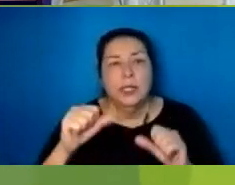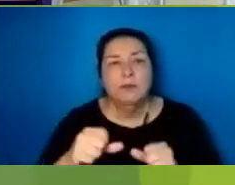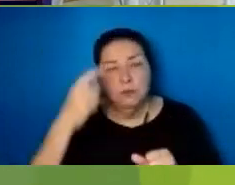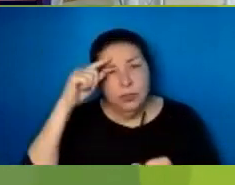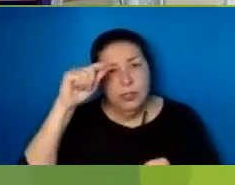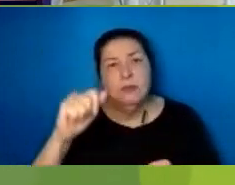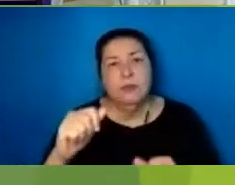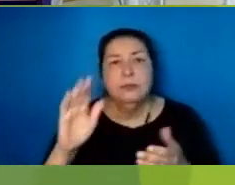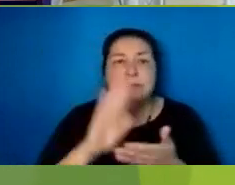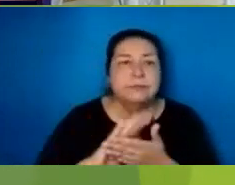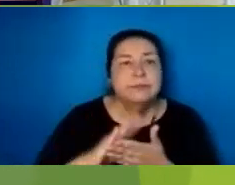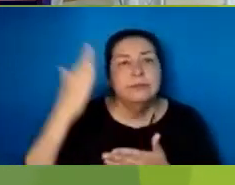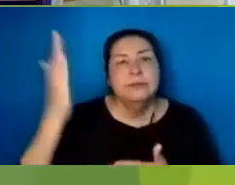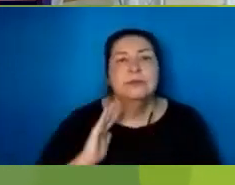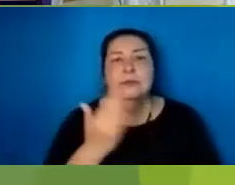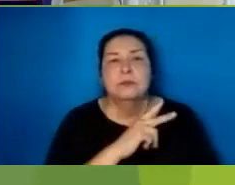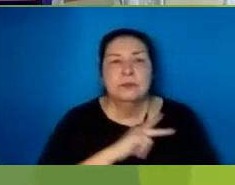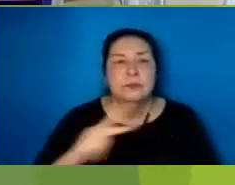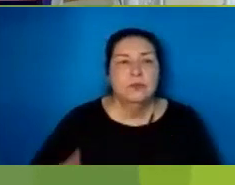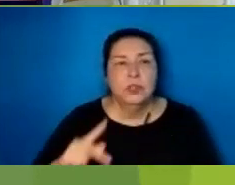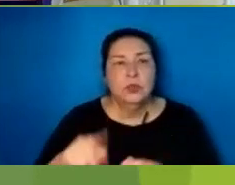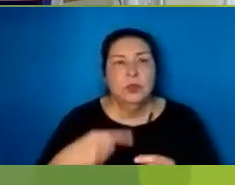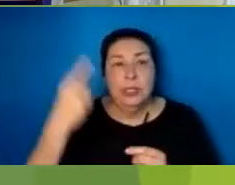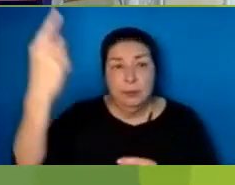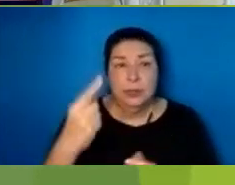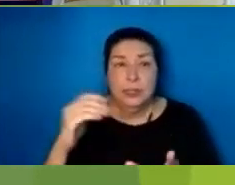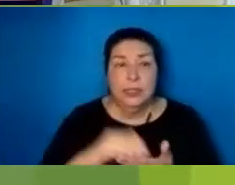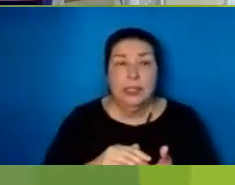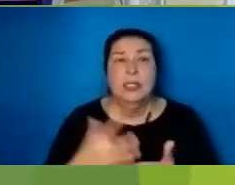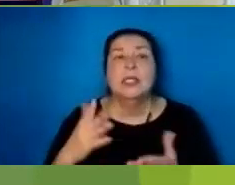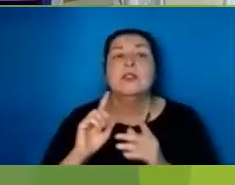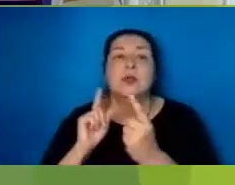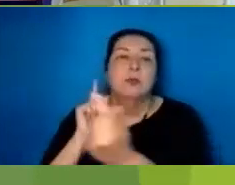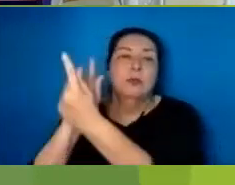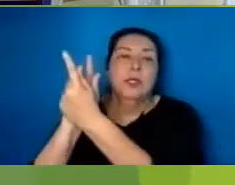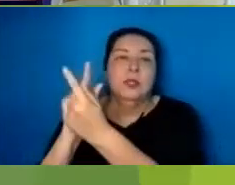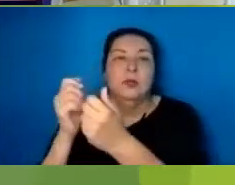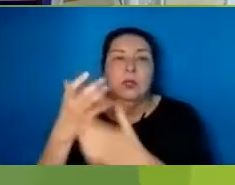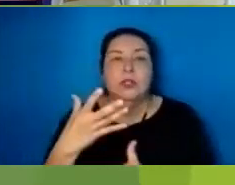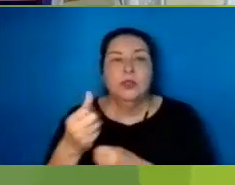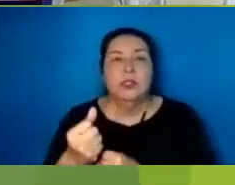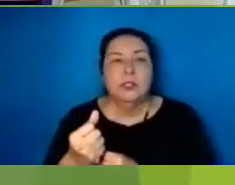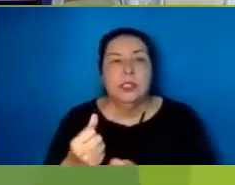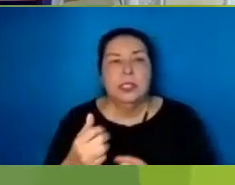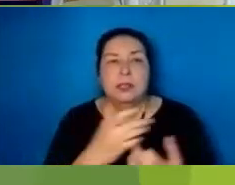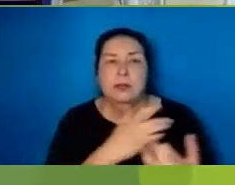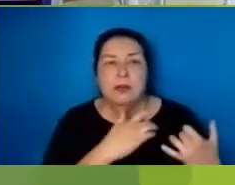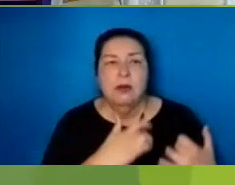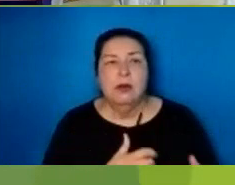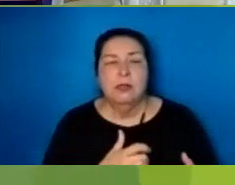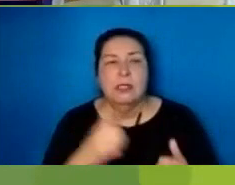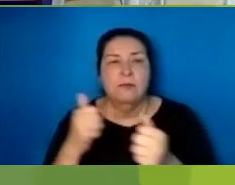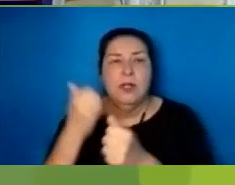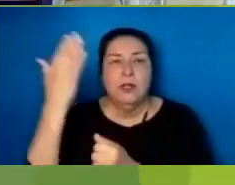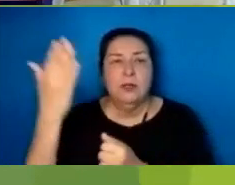comes again, may go forth to meet him with trusting and steadfast hearts, and follow him in the way that leads to eternal